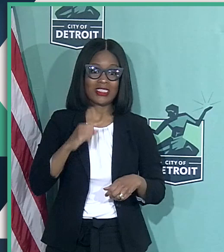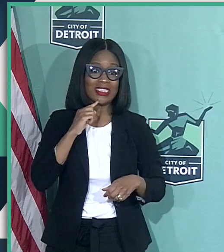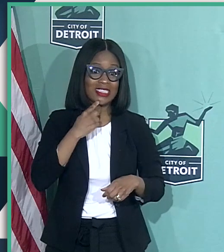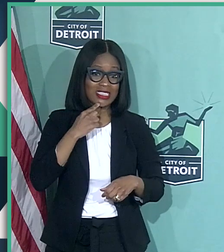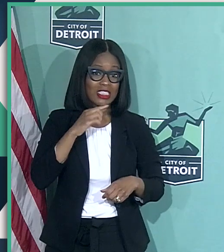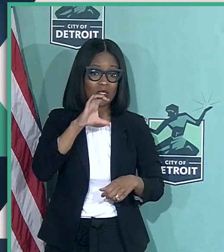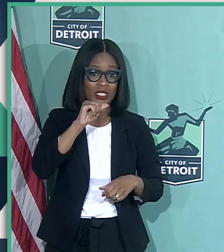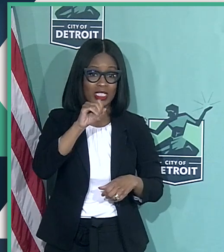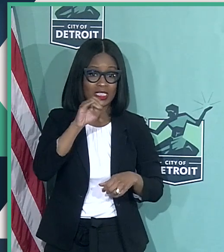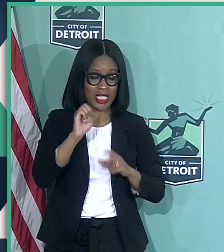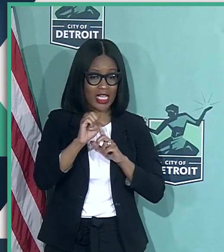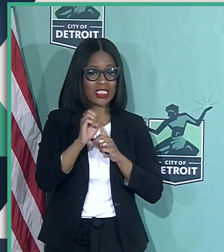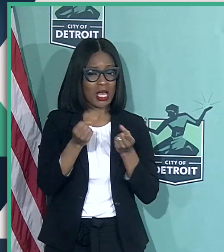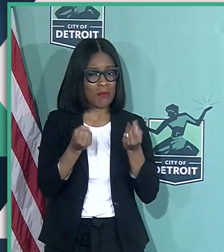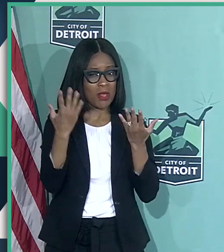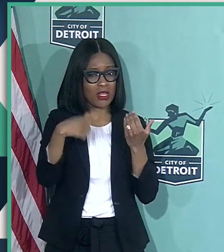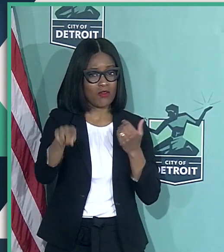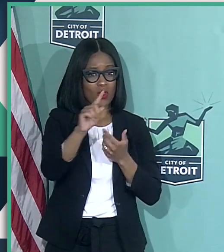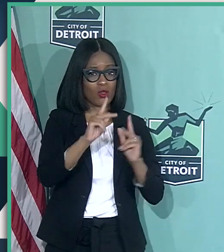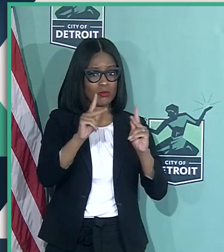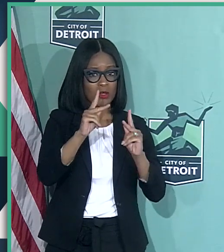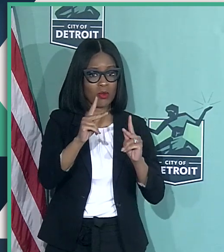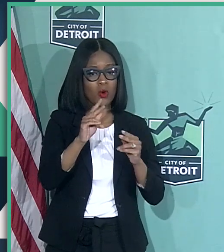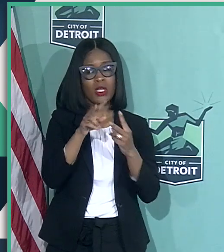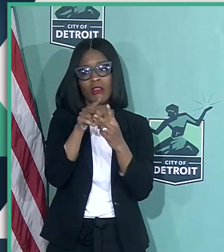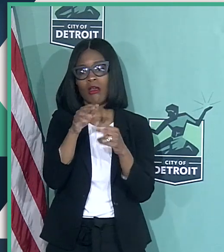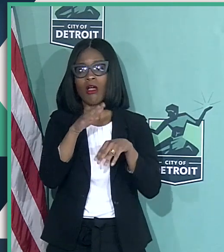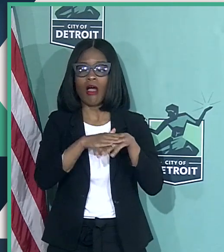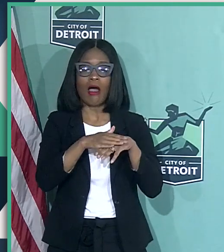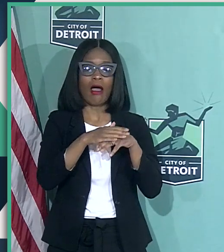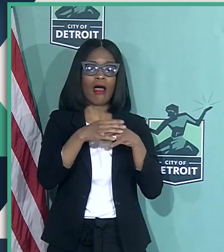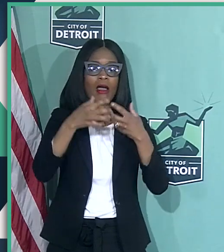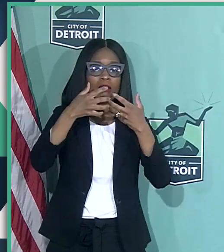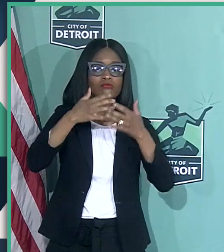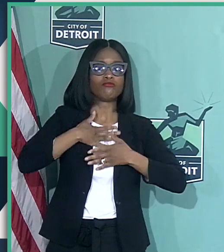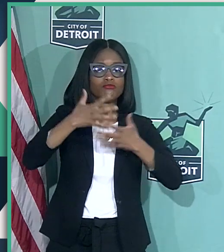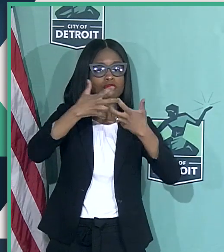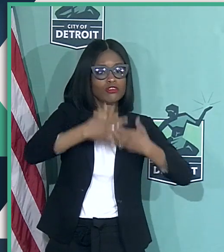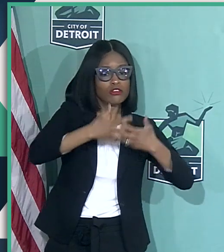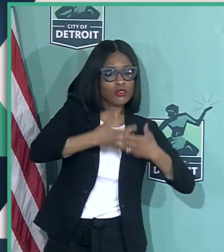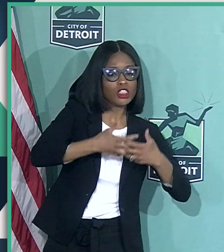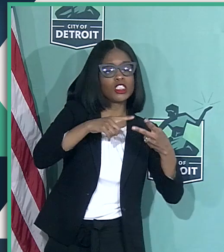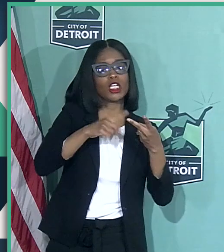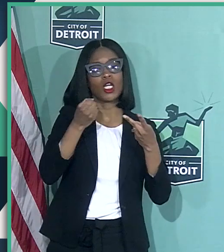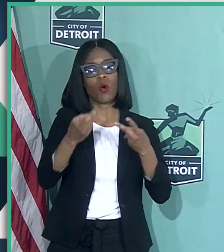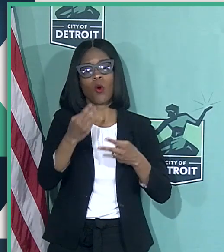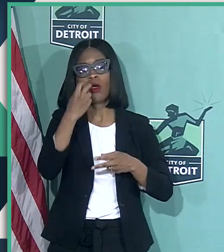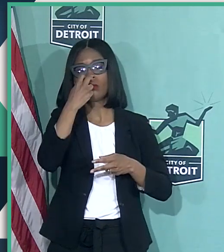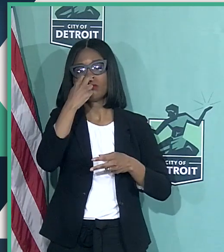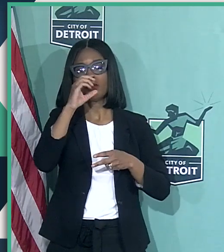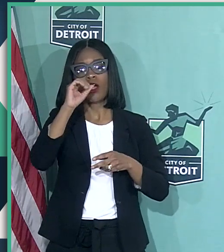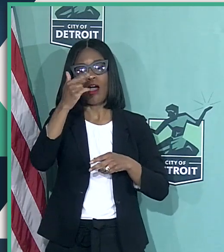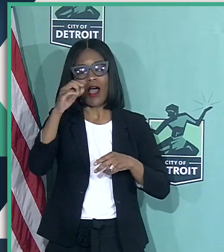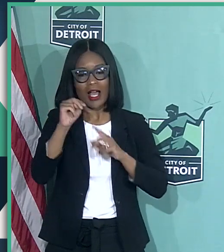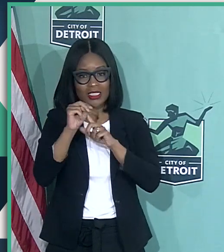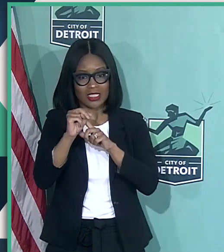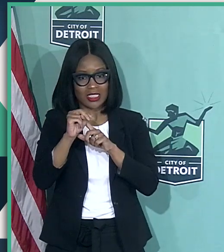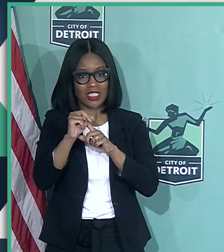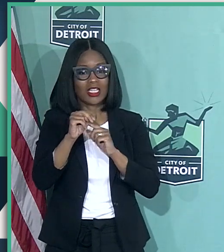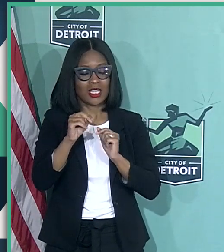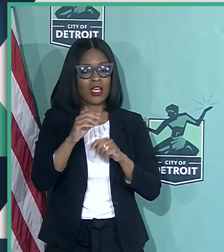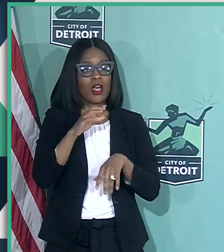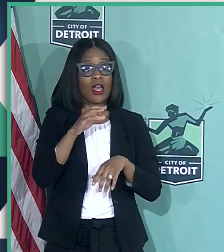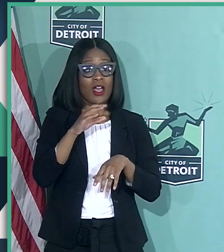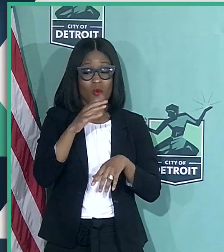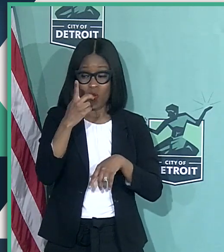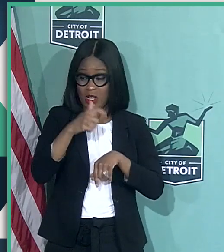were either on oxygen or a ventilator, some very grave cases. At one